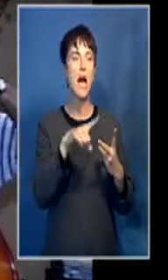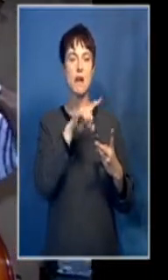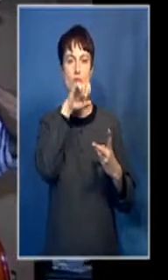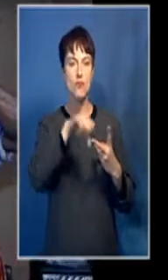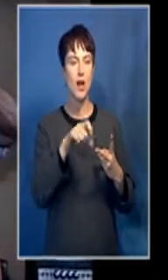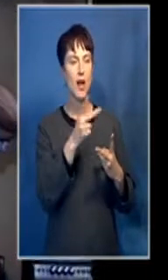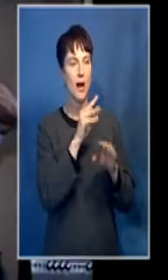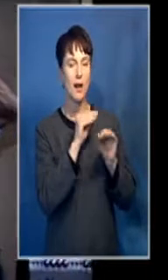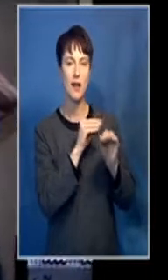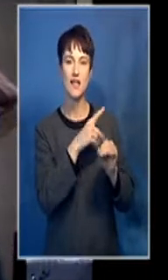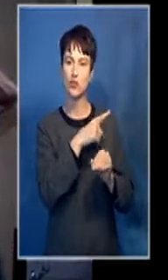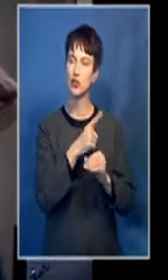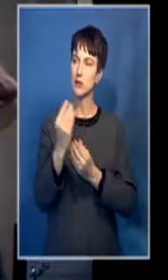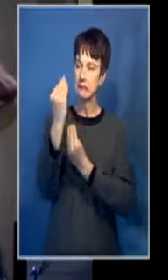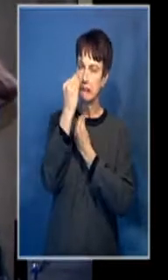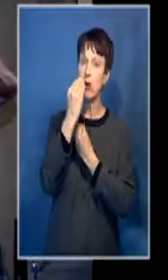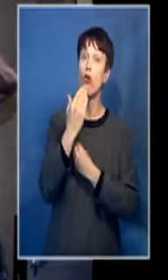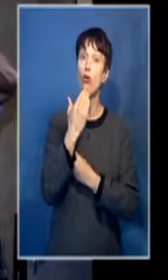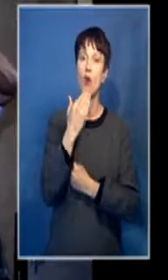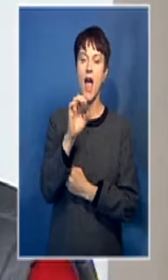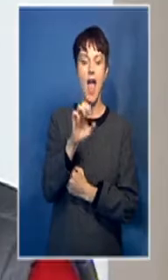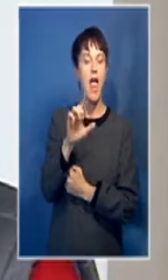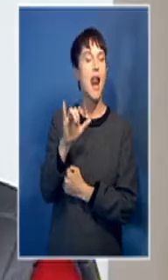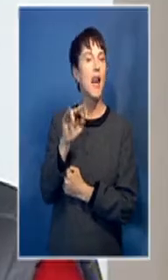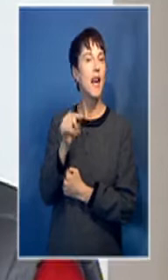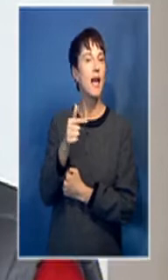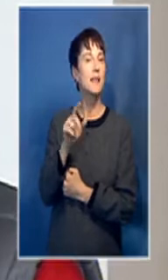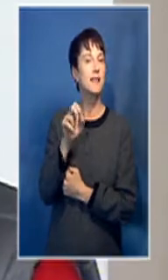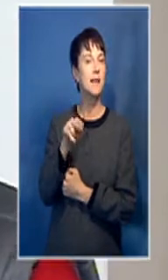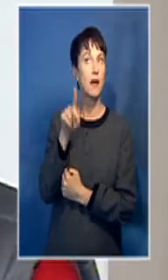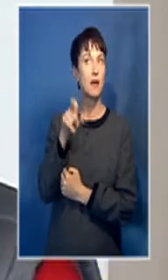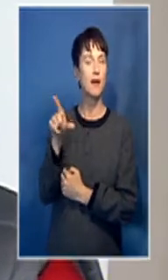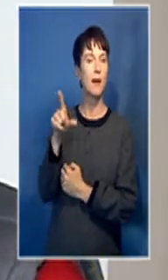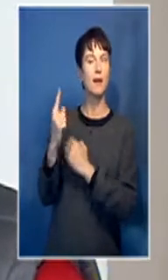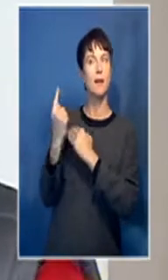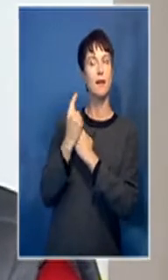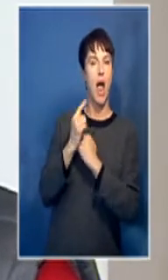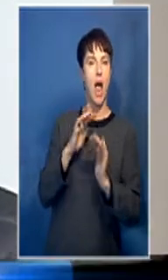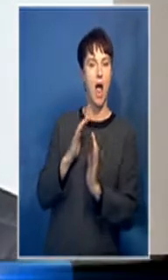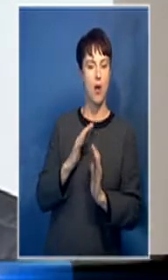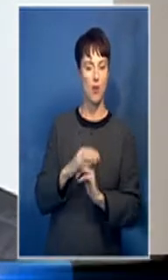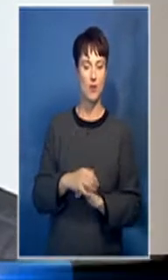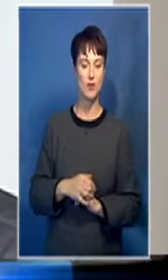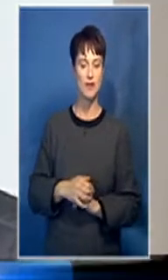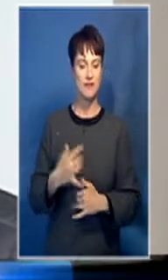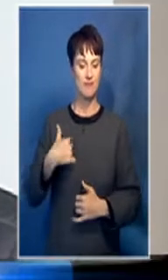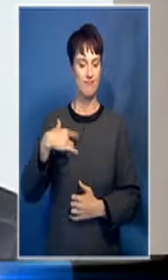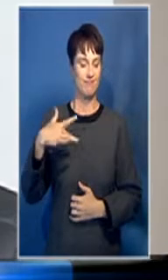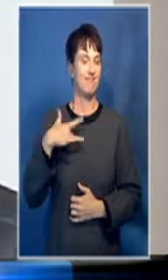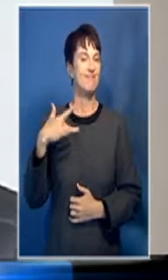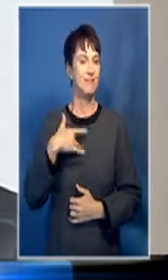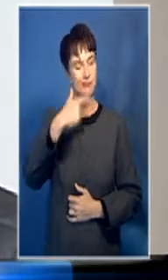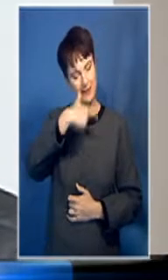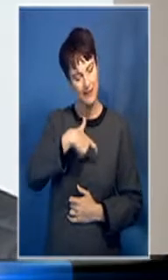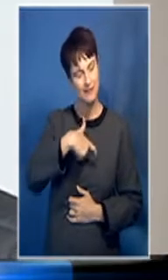own after being mentored by jazz heavyweight duke ellington i think you know it's a very sad loss for the music fraternity and i